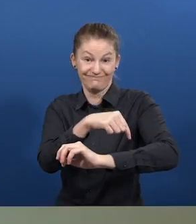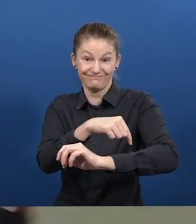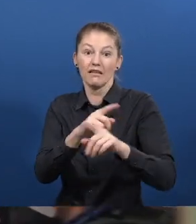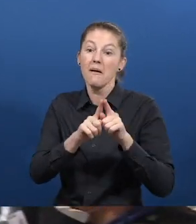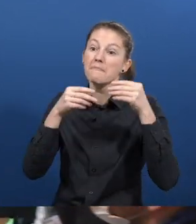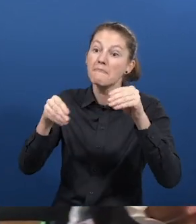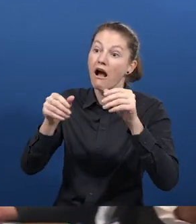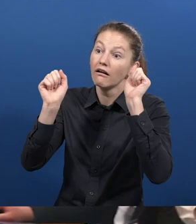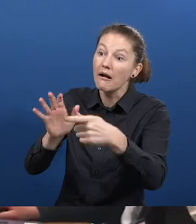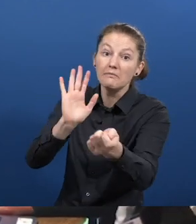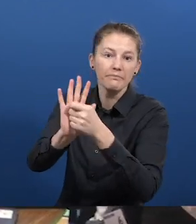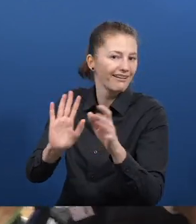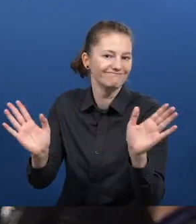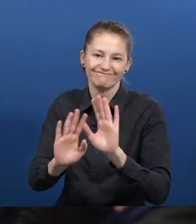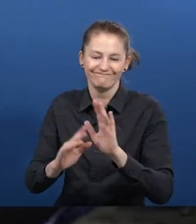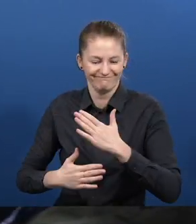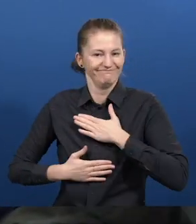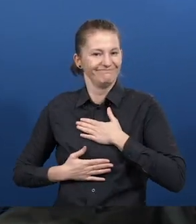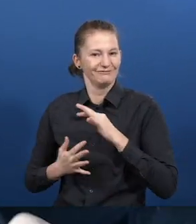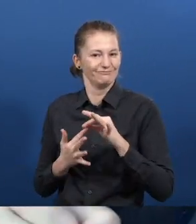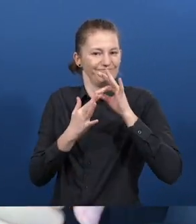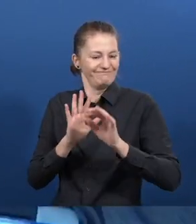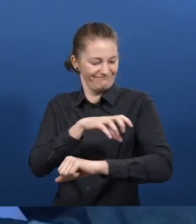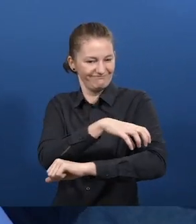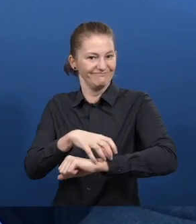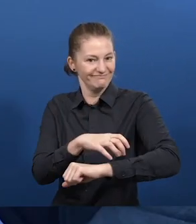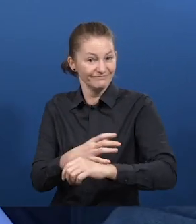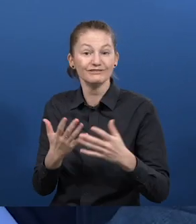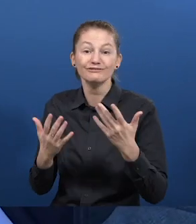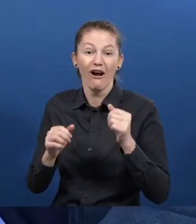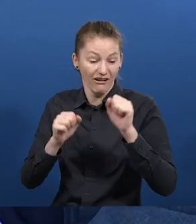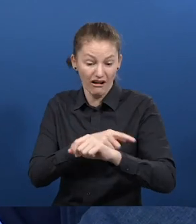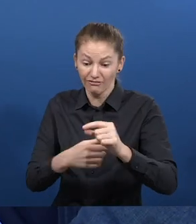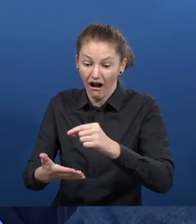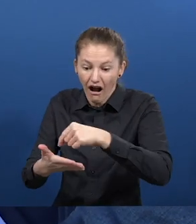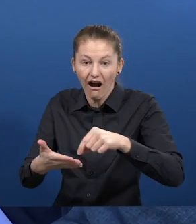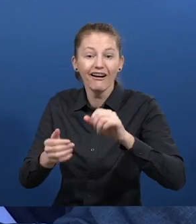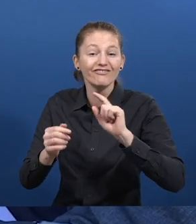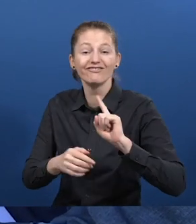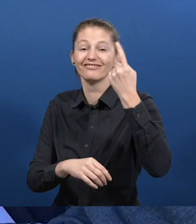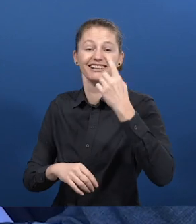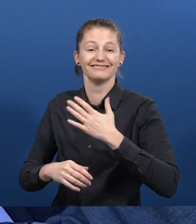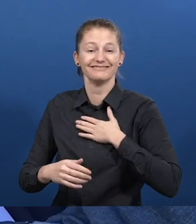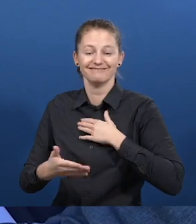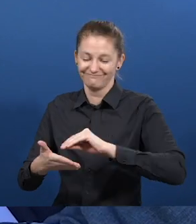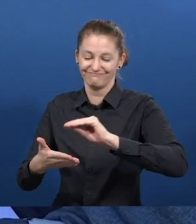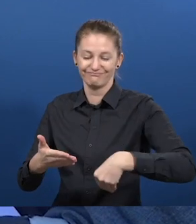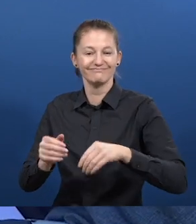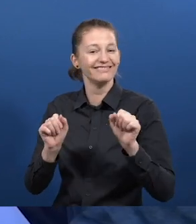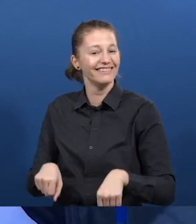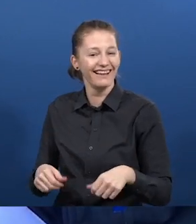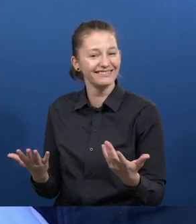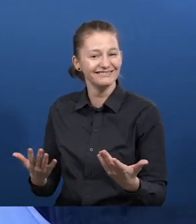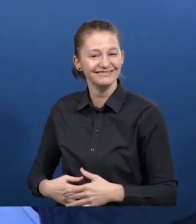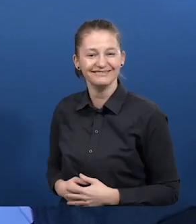this motorized orthosis project isn't available on the market. We were able to work on a functional model. I was able to sign my first autograph.